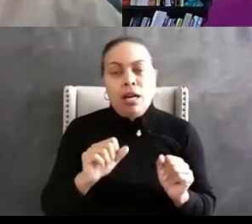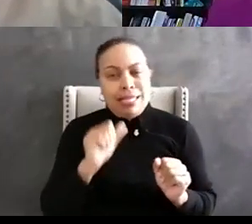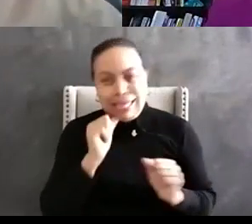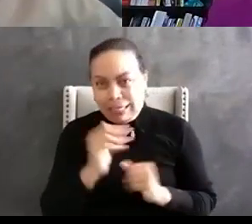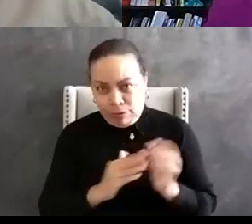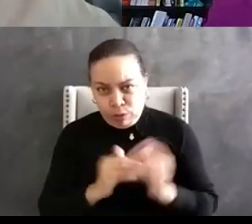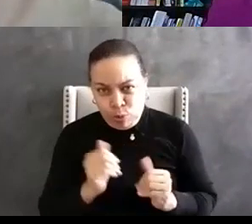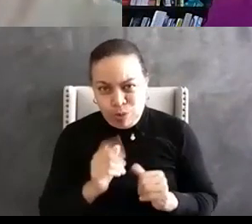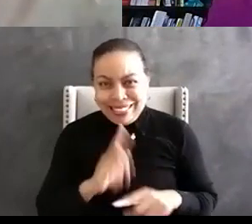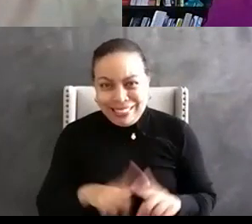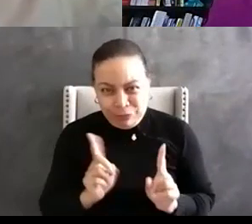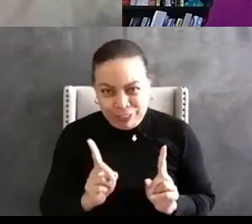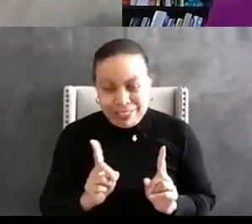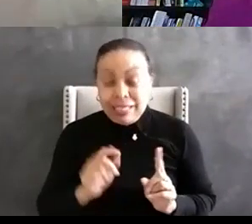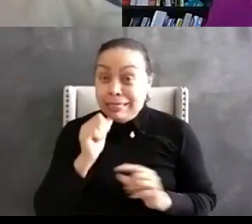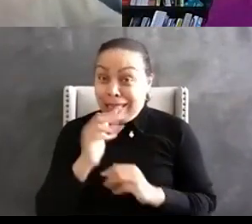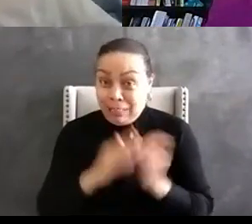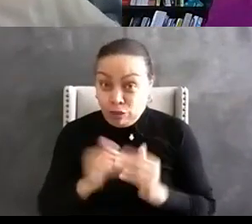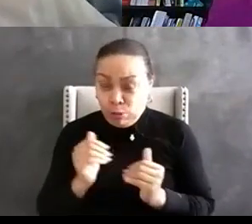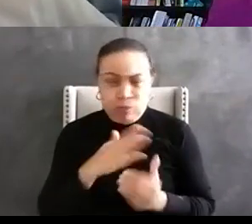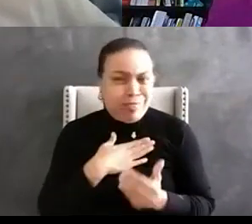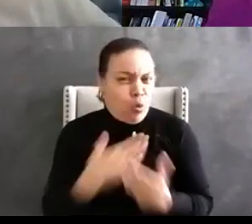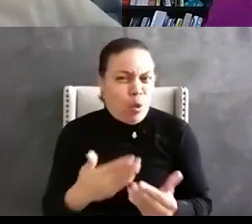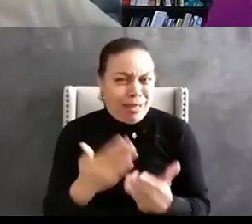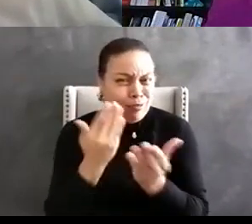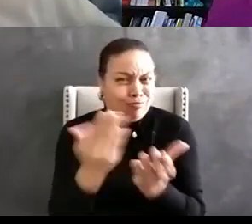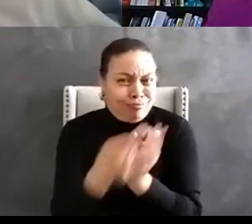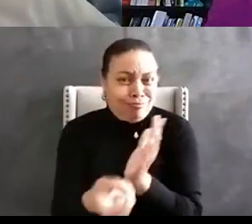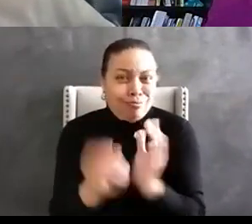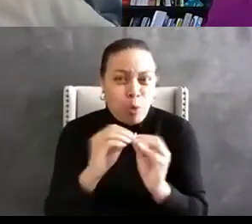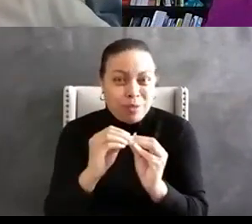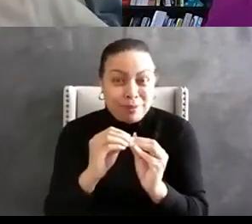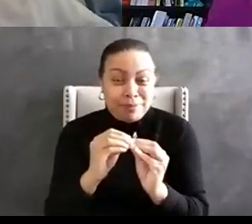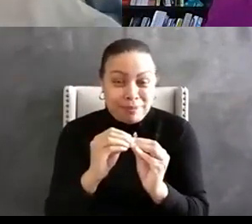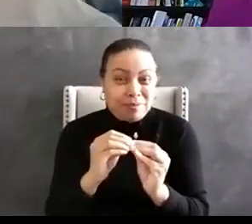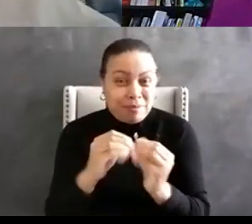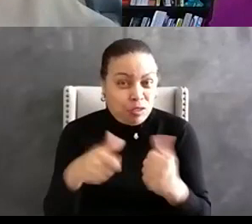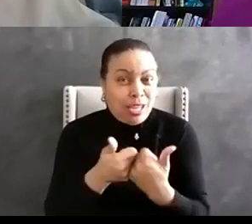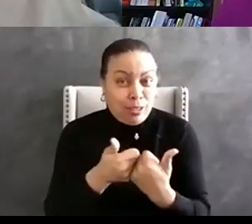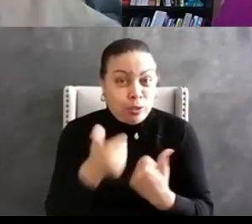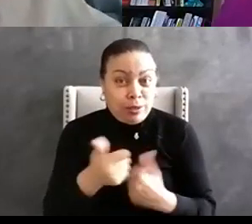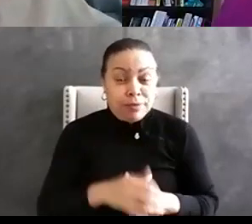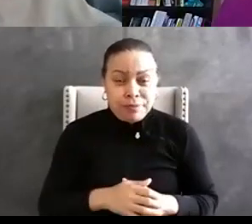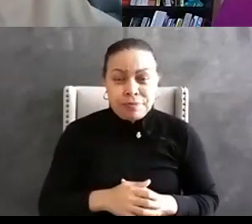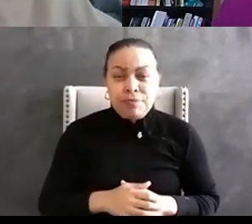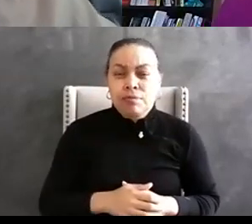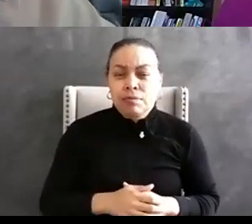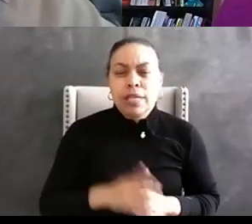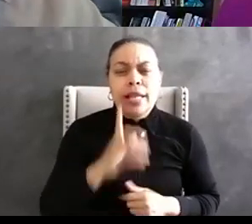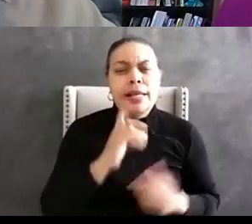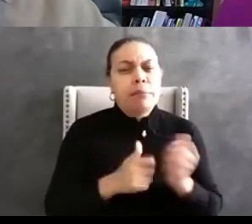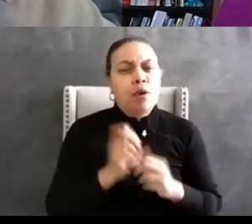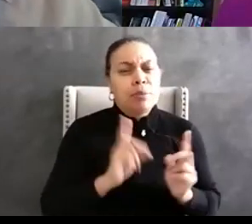because that's where we learn the most and I mean I think most people can relate to to that feeling uncomfortable